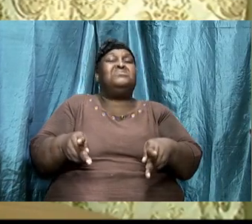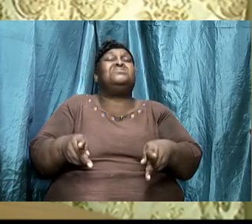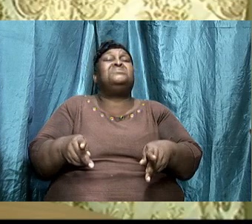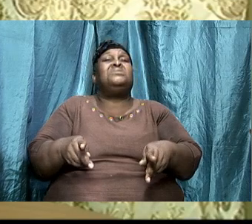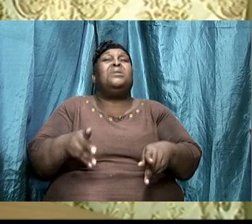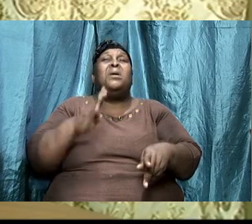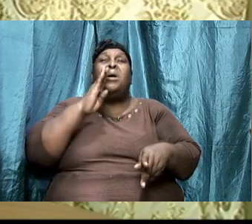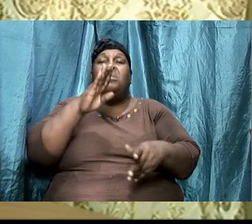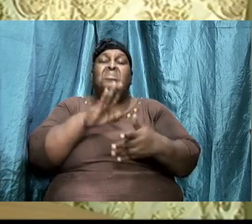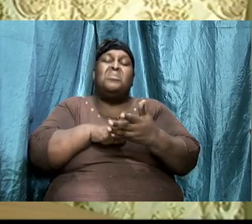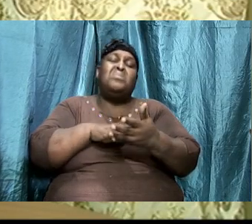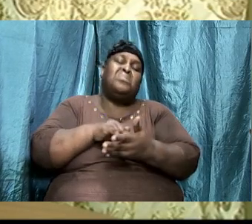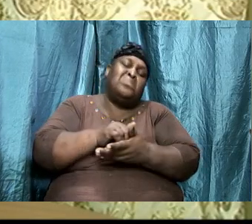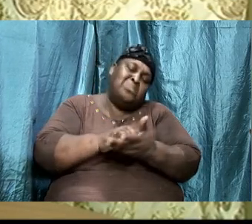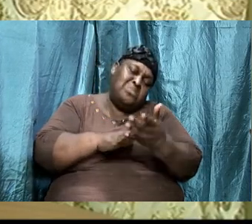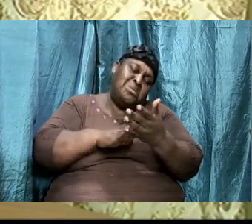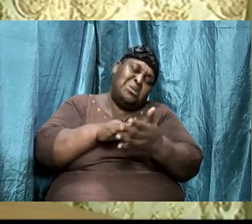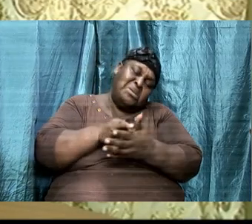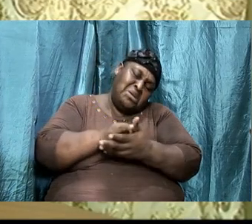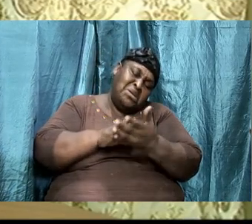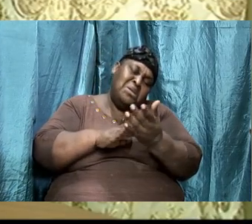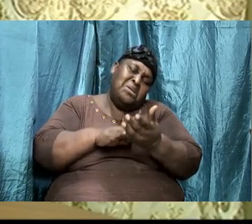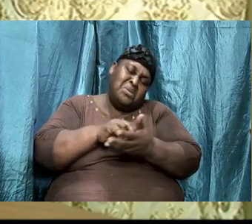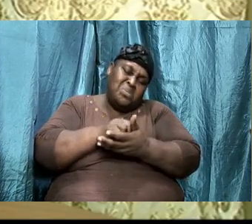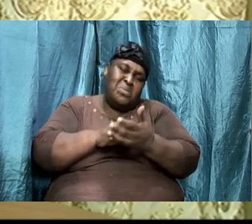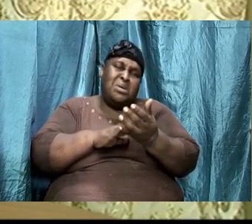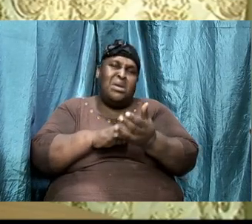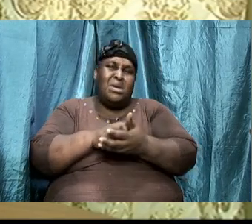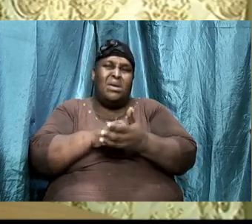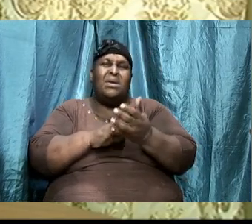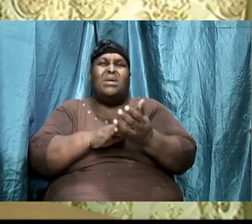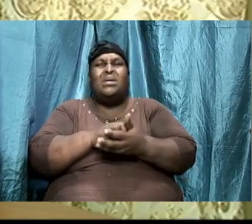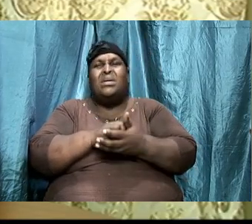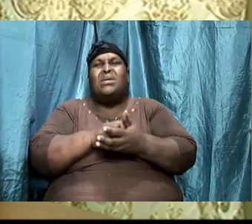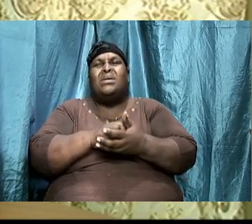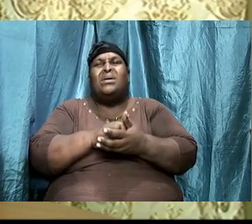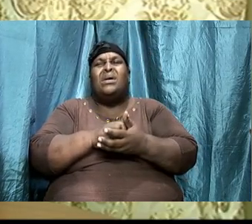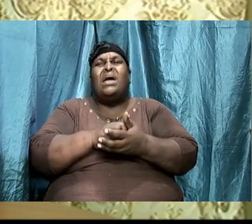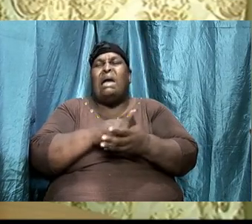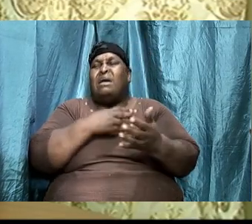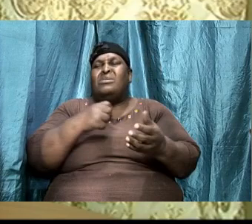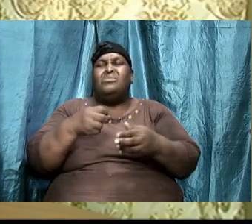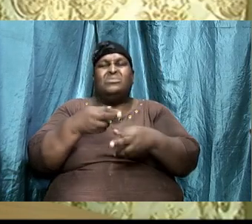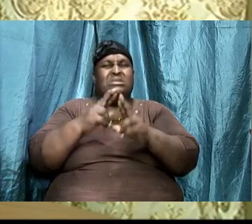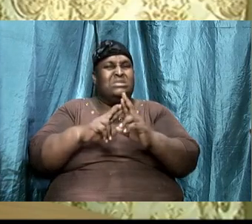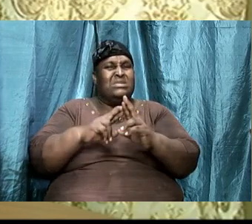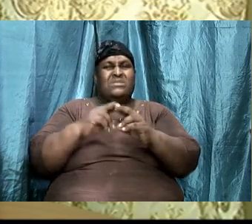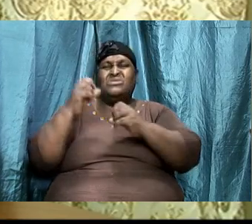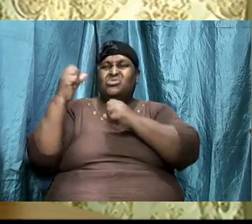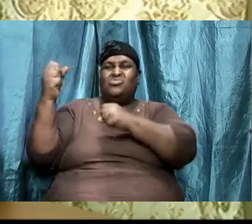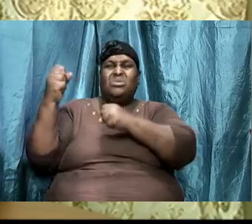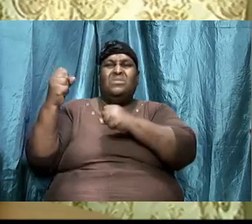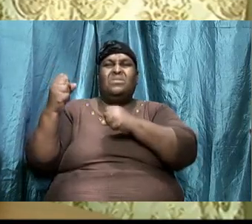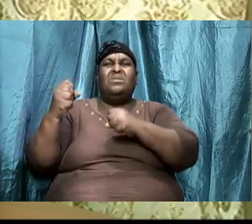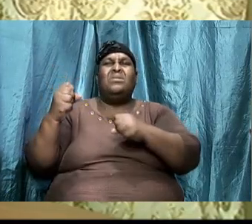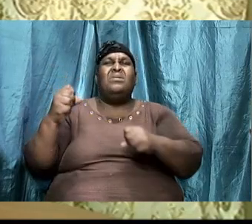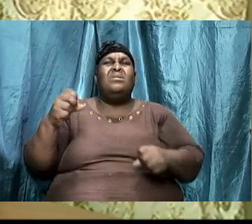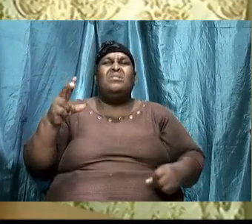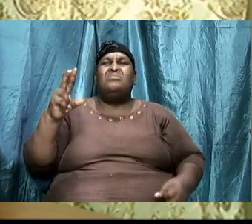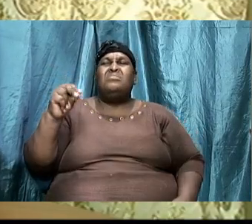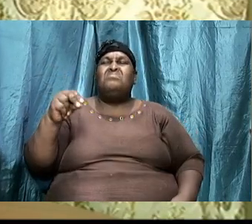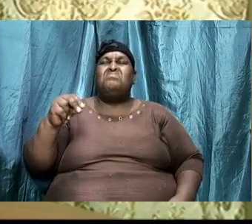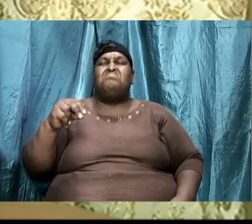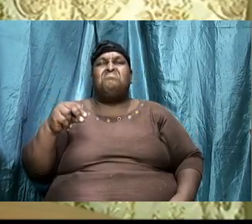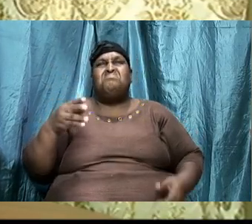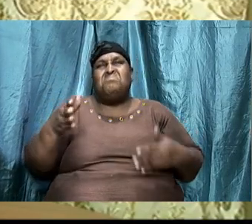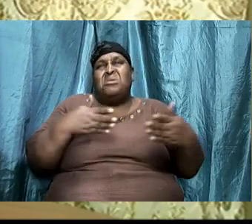being weak it is not referring to a person being weak and then receive strength so you might have the flow and feel weak and